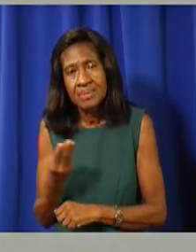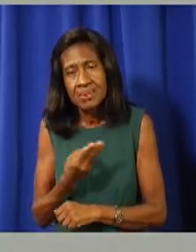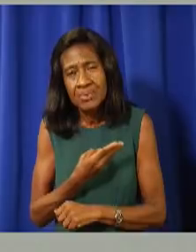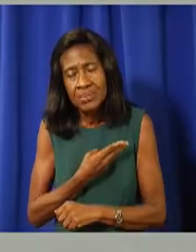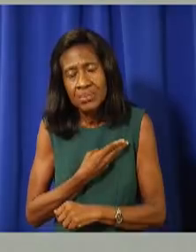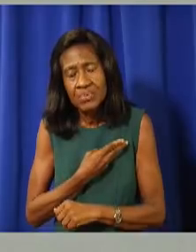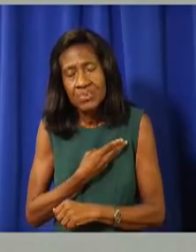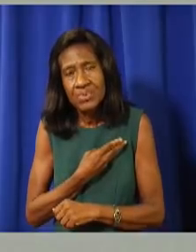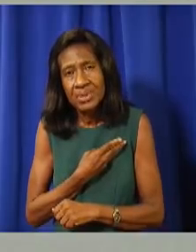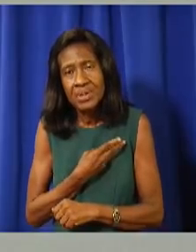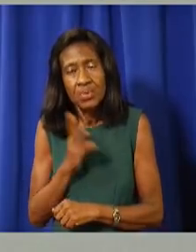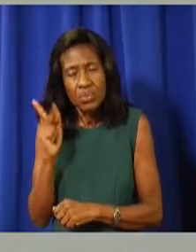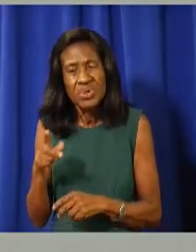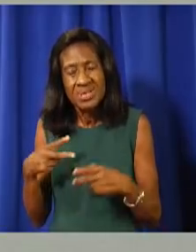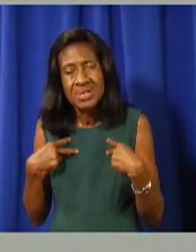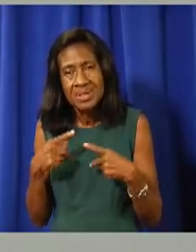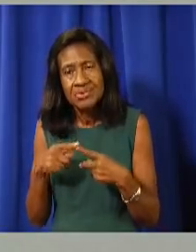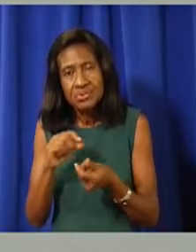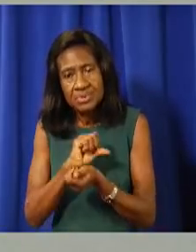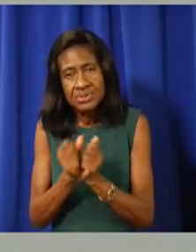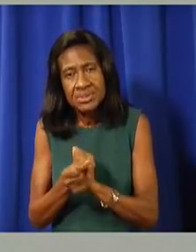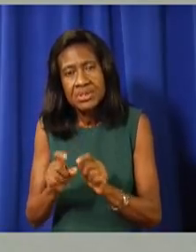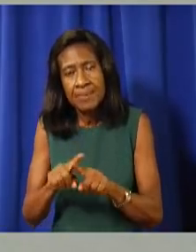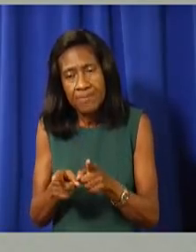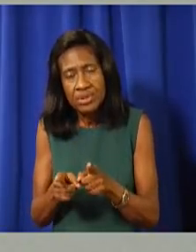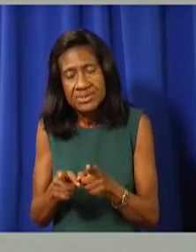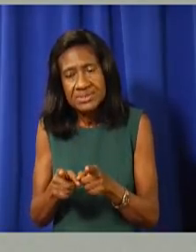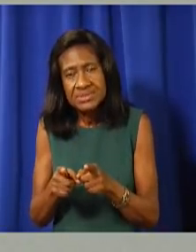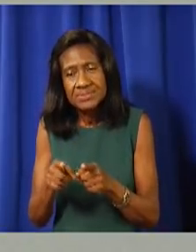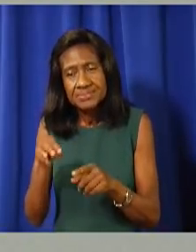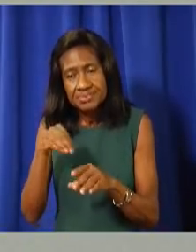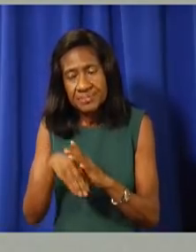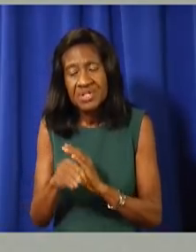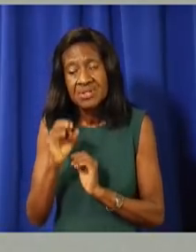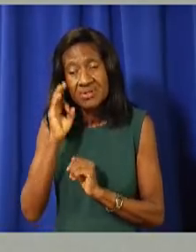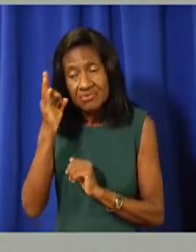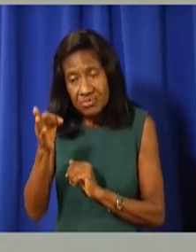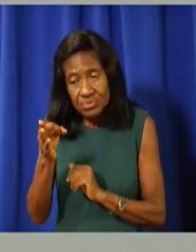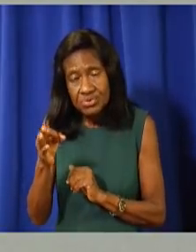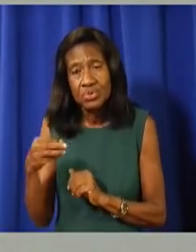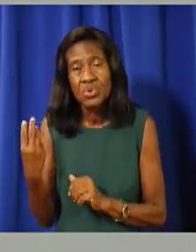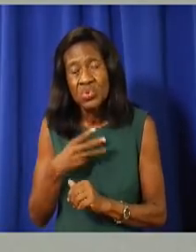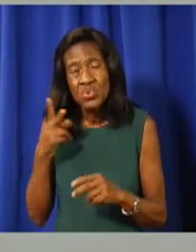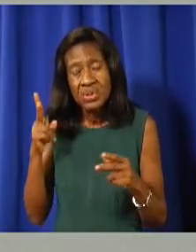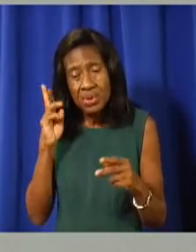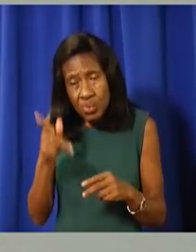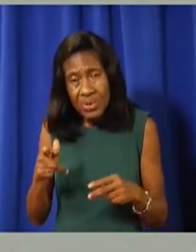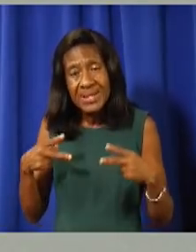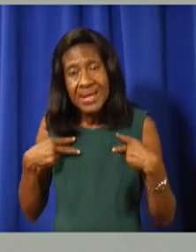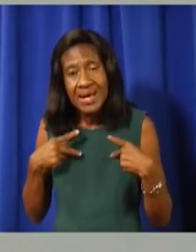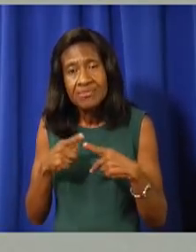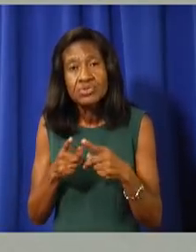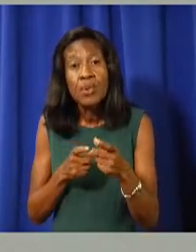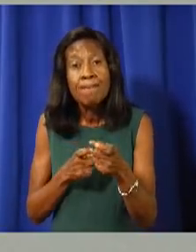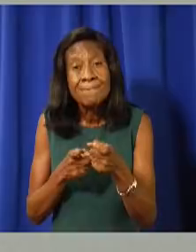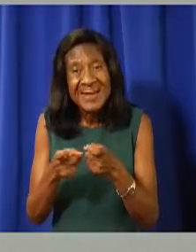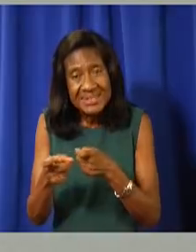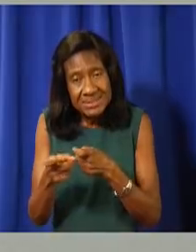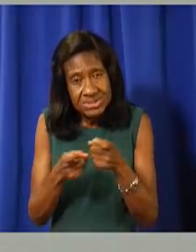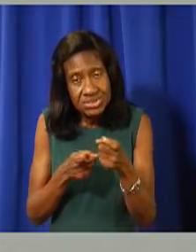adjustments. Long term is something we are going to have to manage. It is, you know, it is,